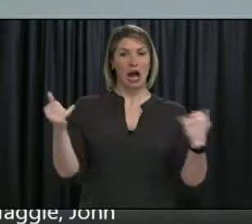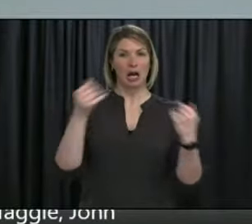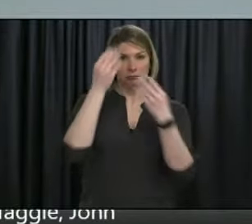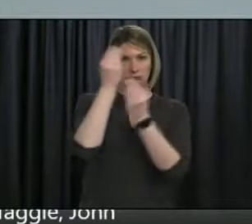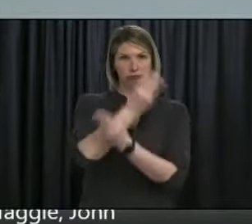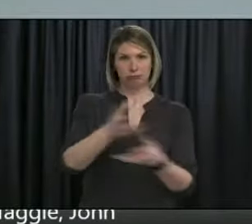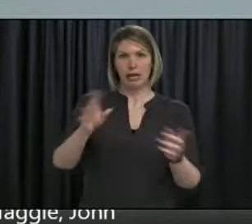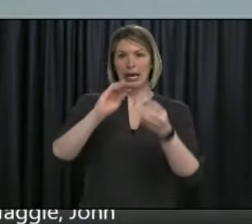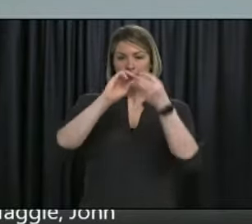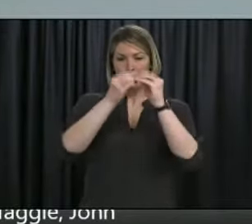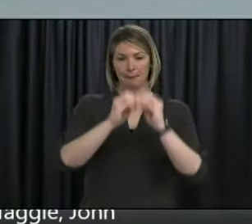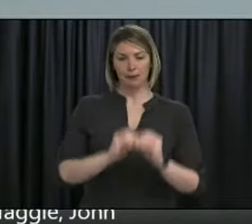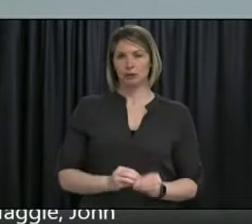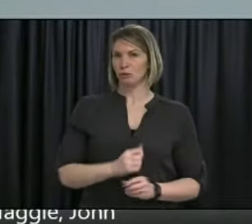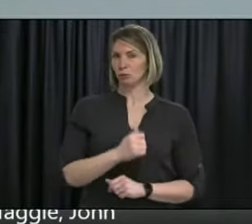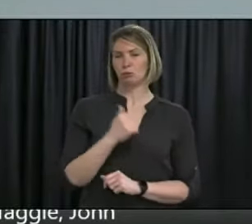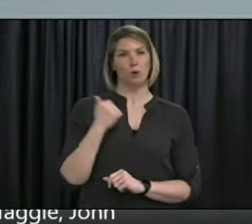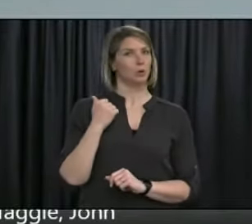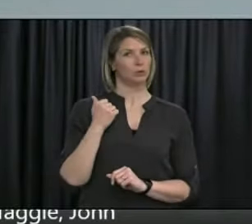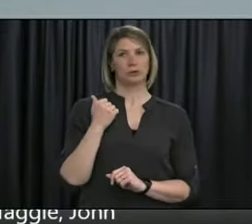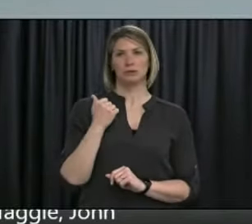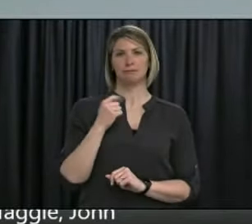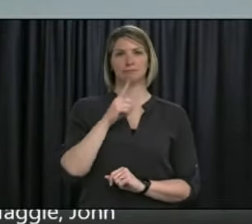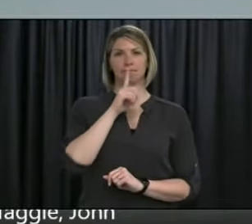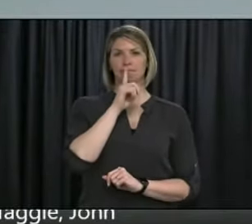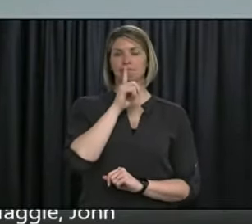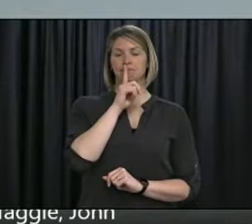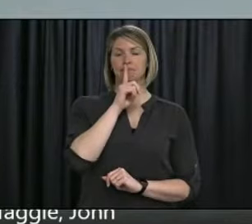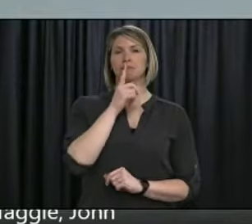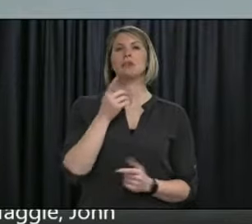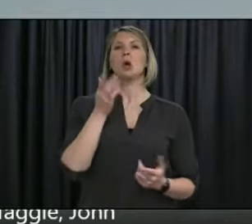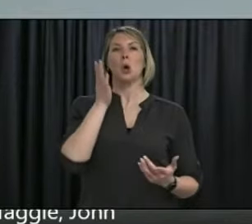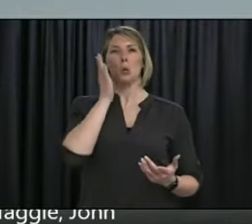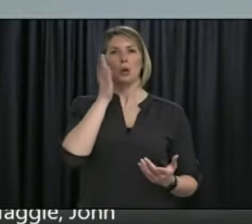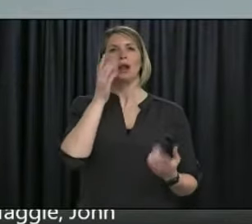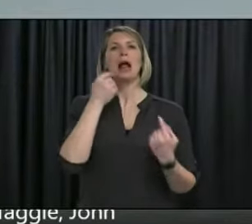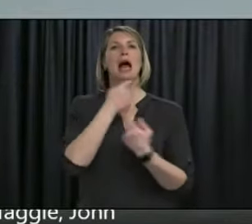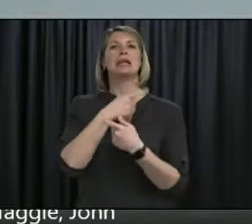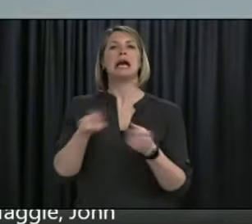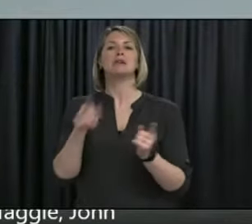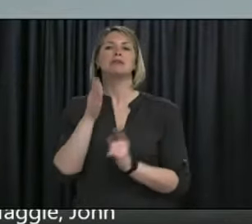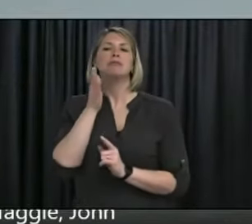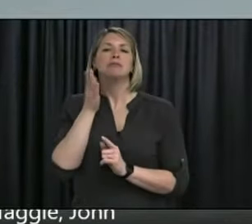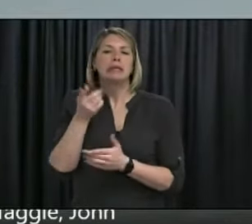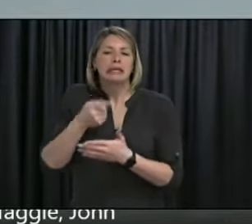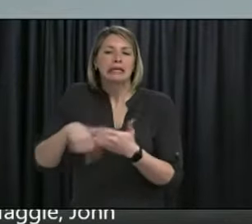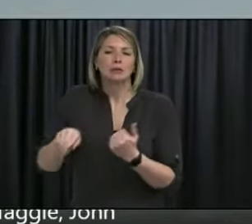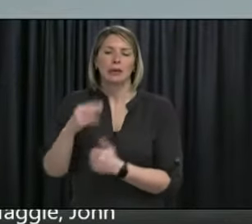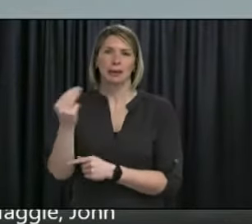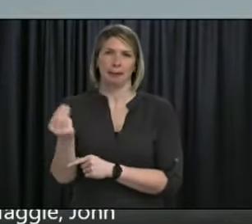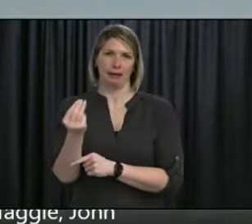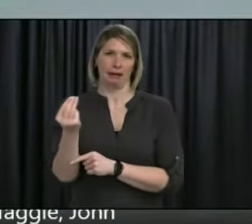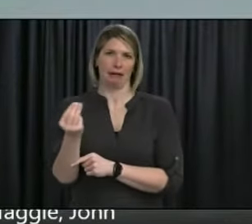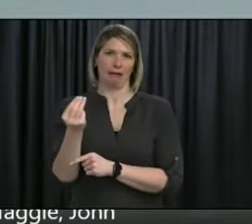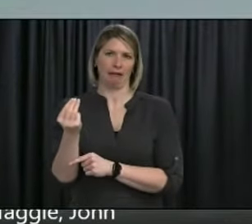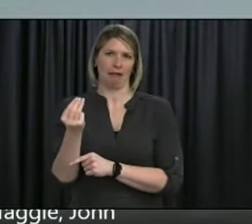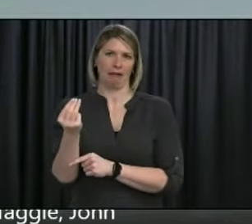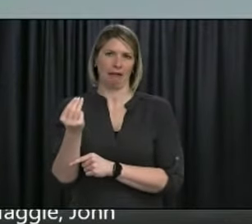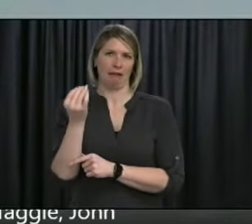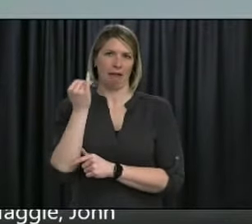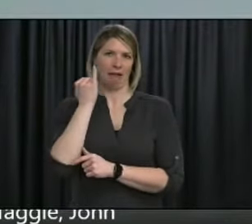and there's a need. We will take that as it comes and we'll make that information available publicly.